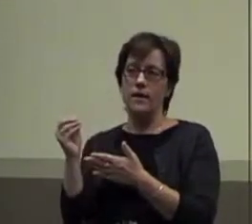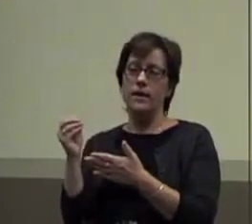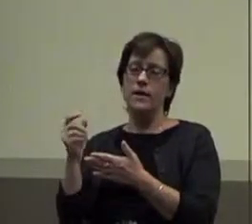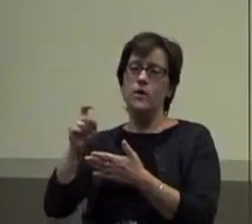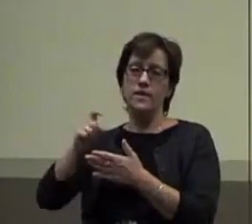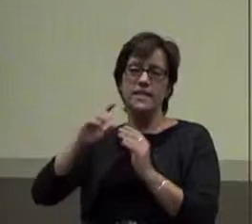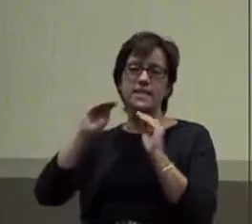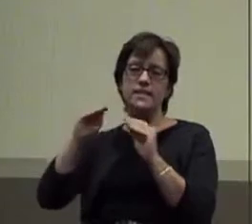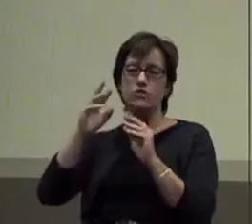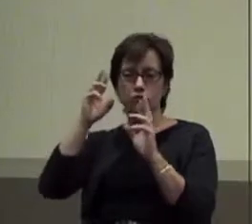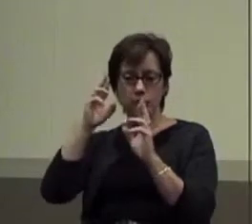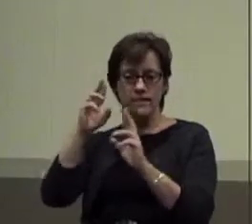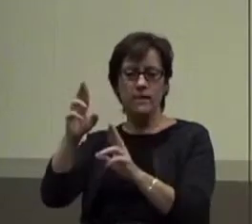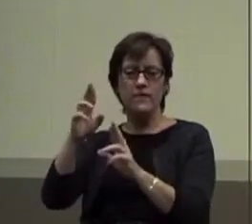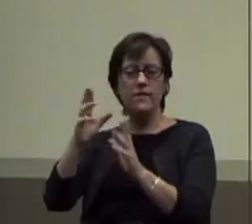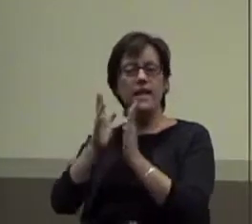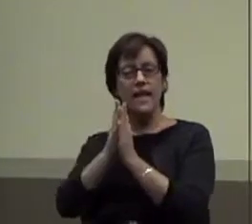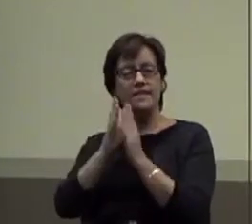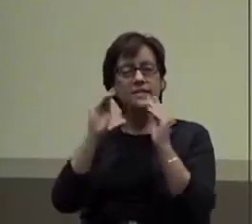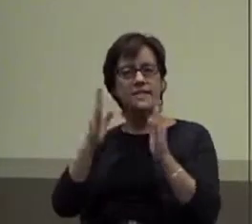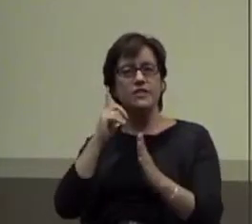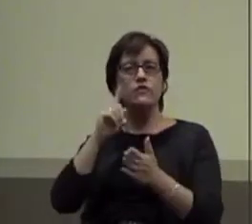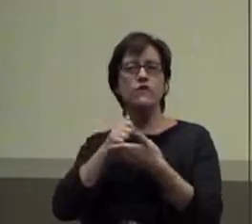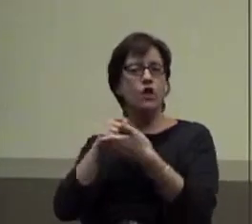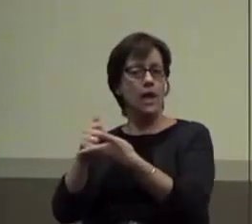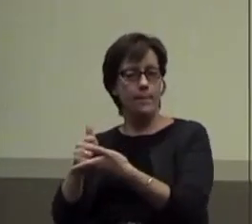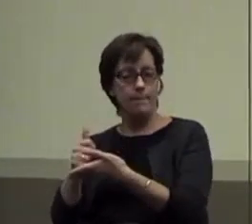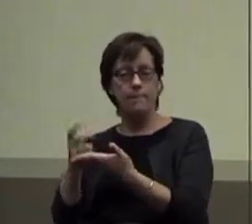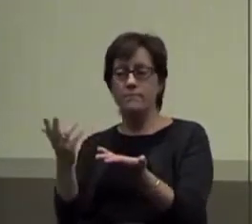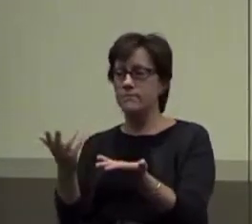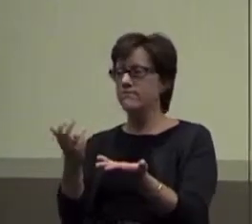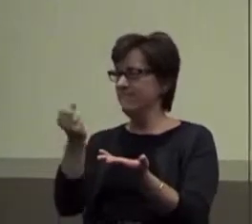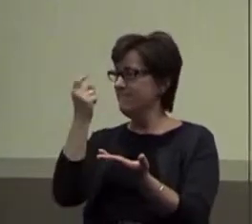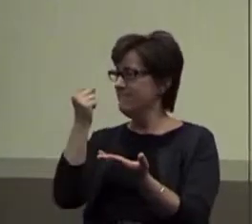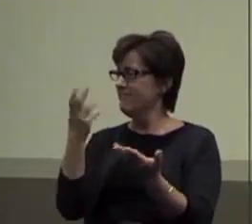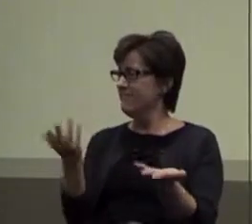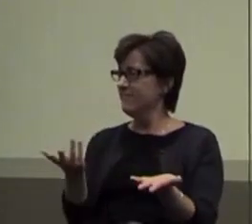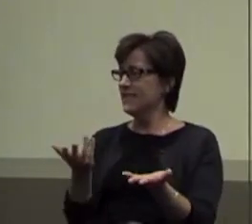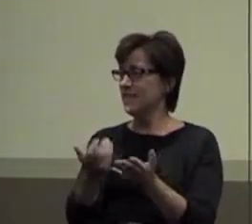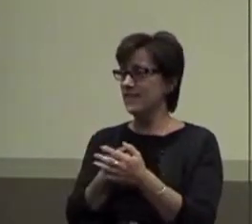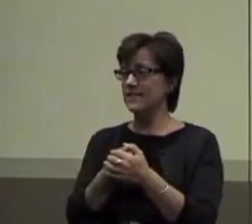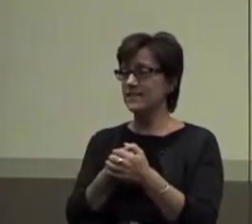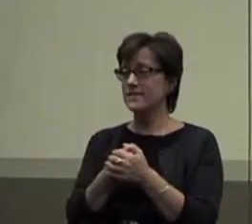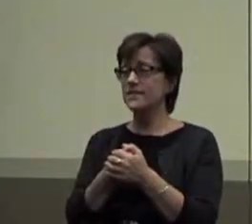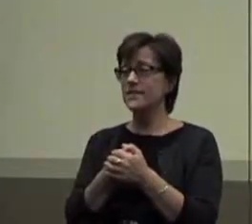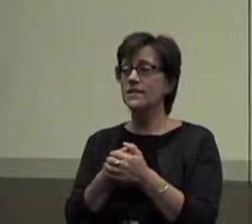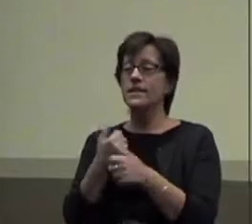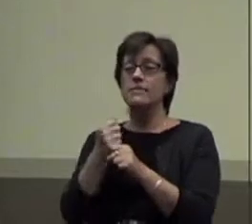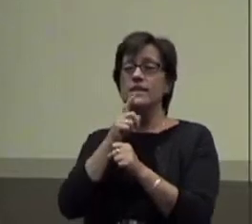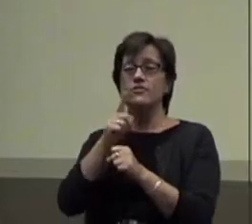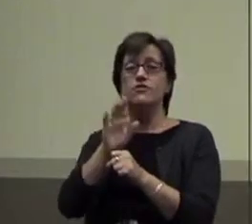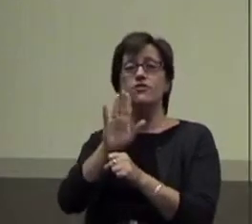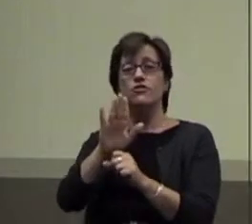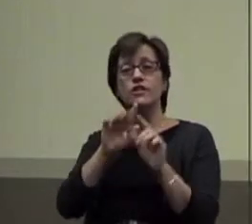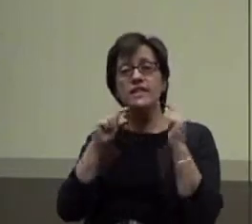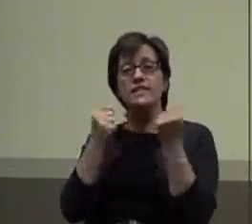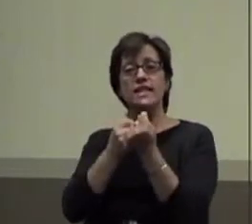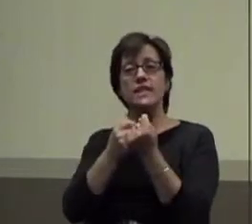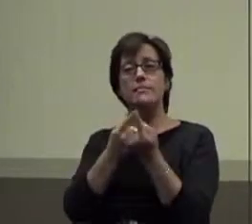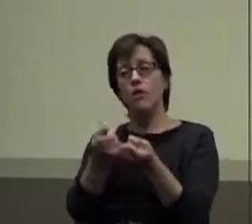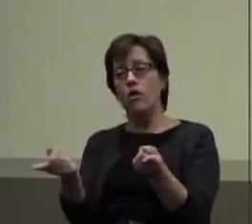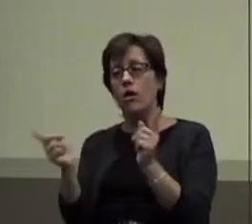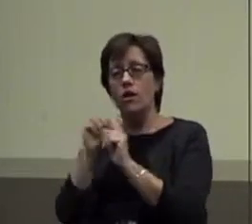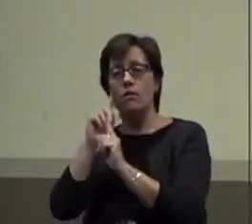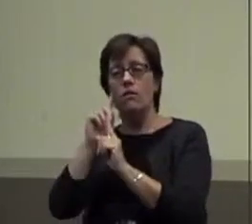we need to teach her to respectfully ask her teacher for help. Make sense? Okay? Make sure your teams come up with a